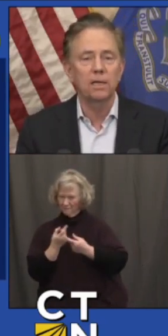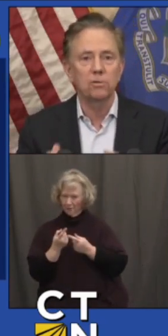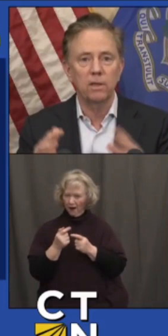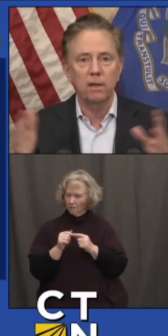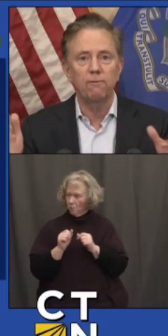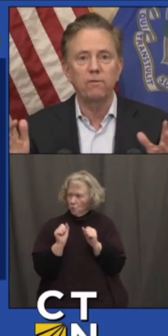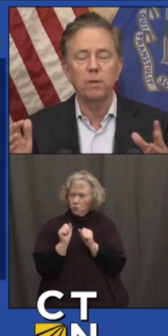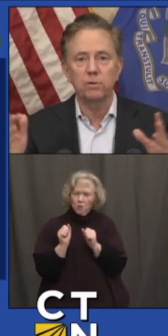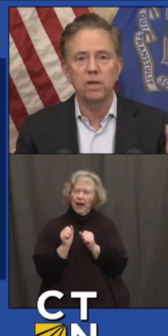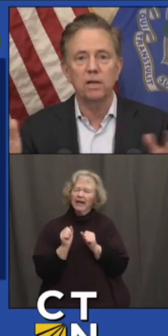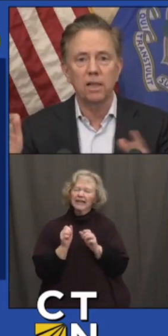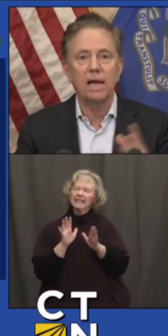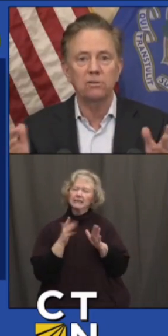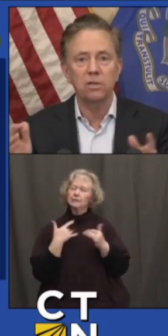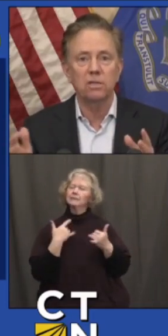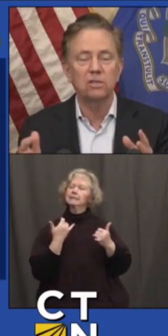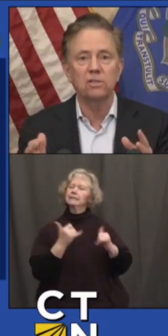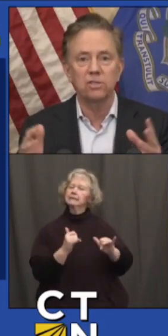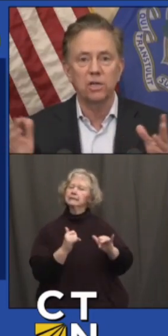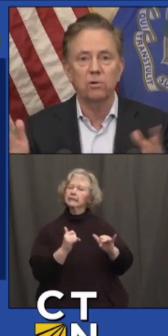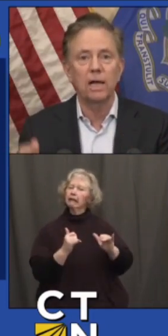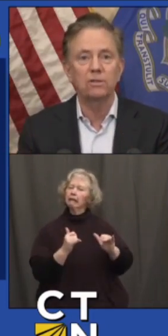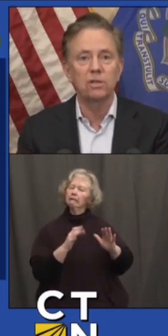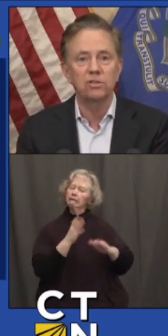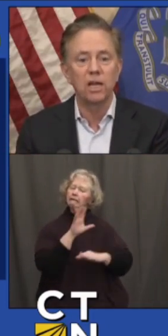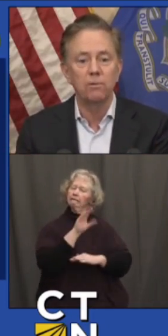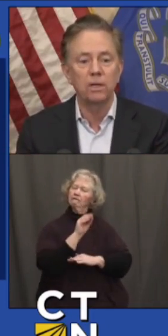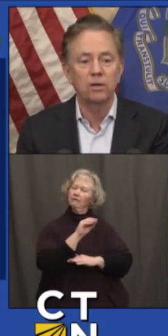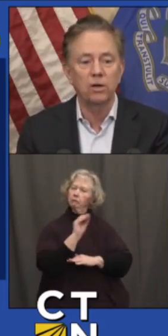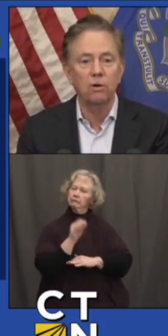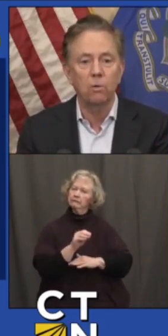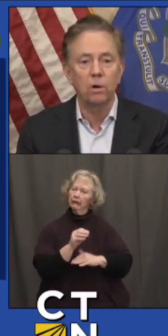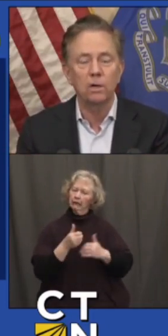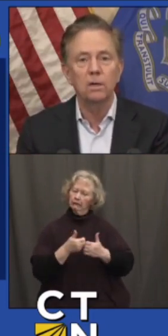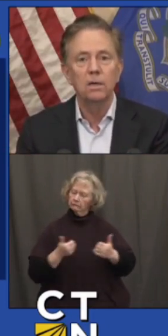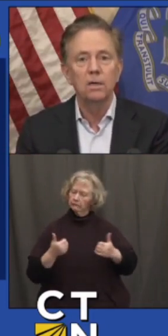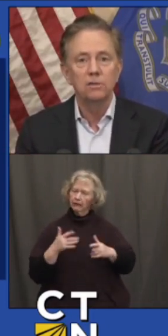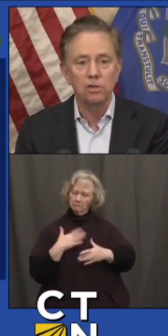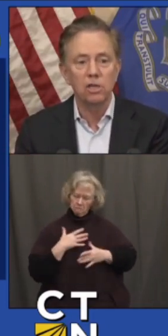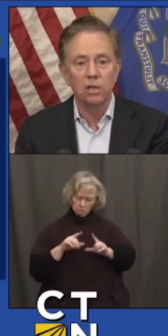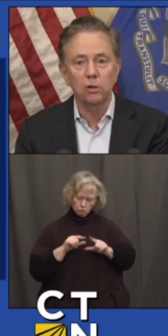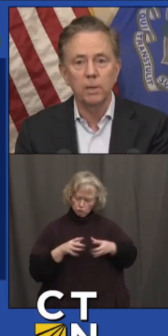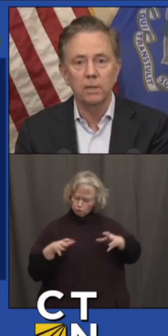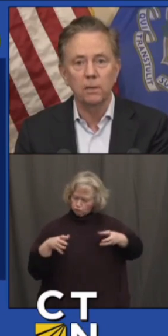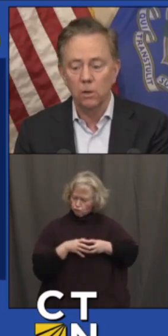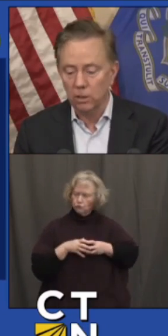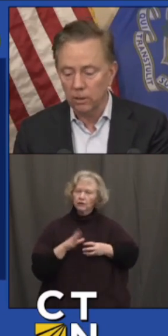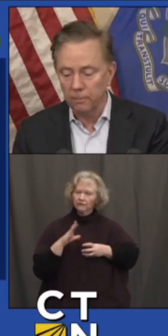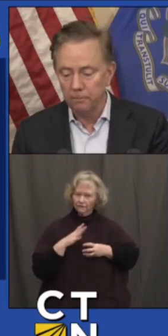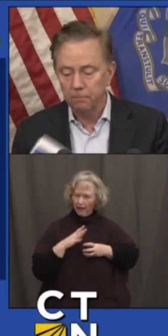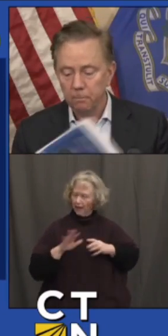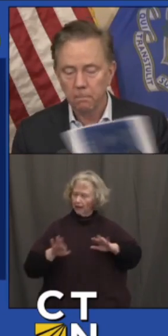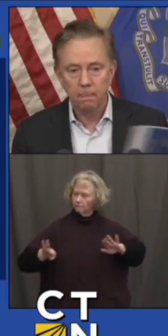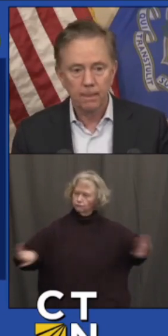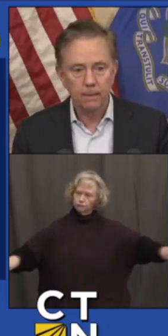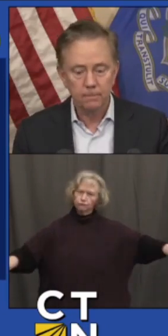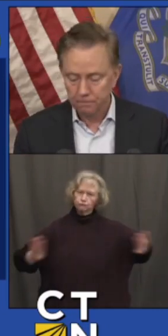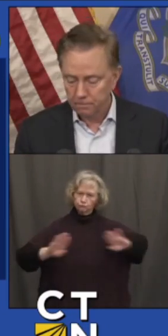more likely. So I think 50% allows the distancing or allows you to stay within your cohort just a little bit longer.